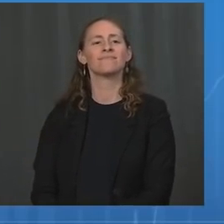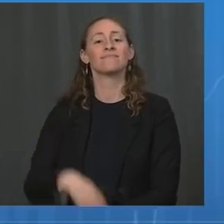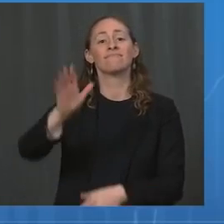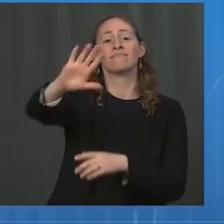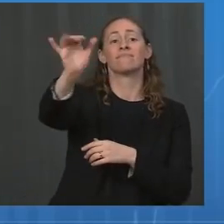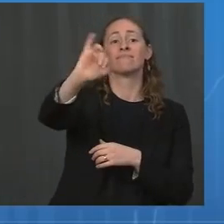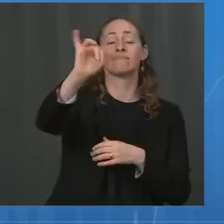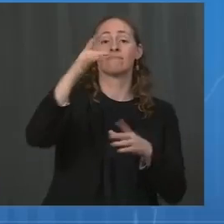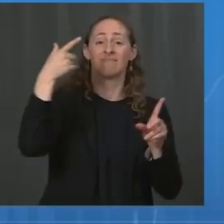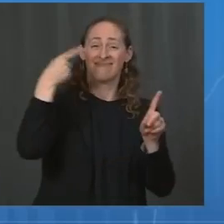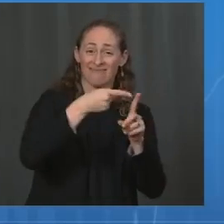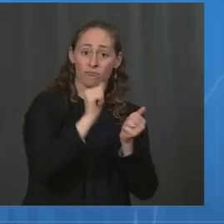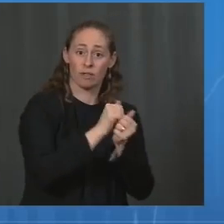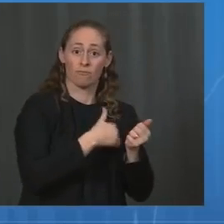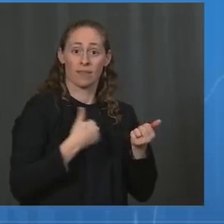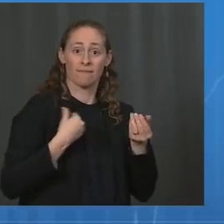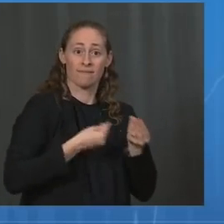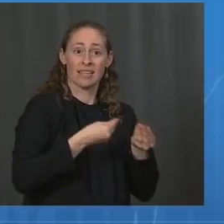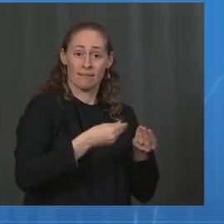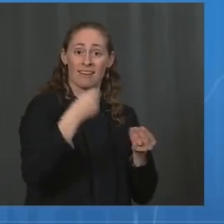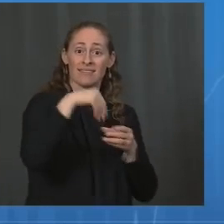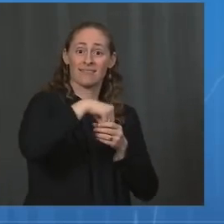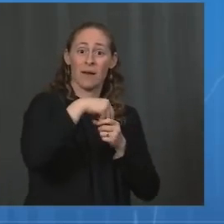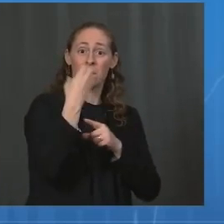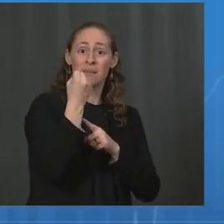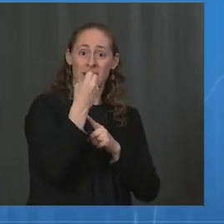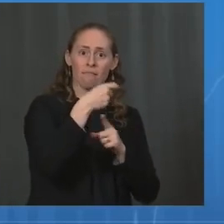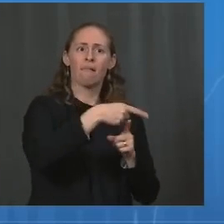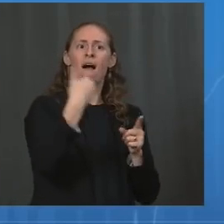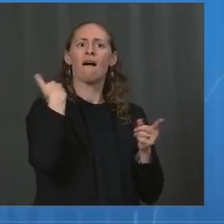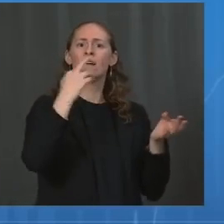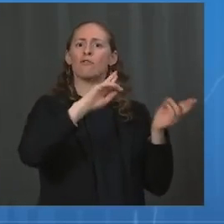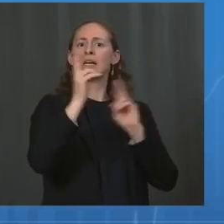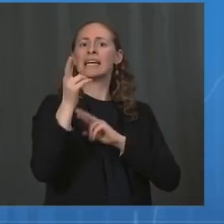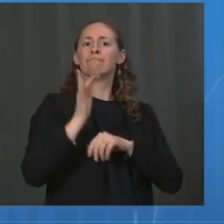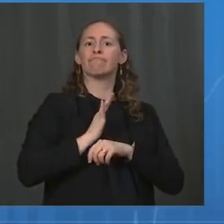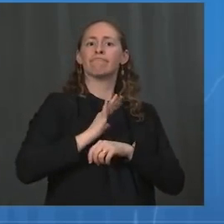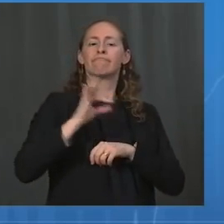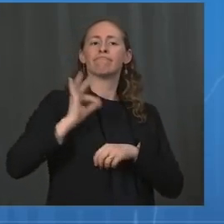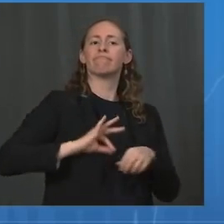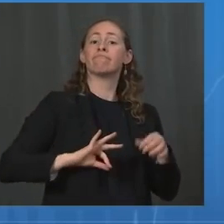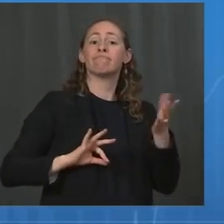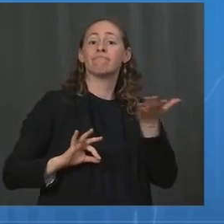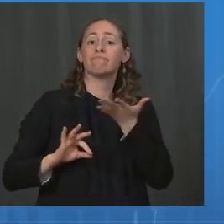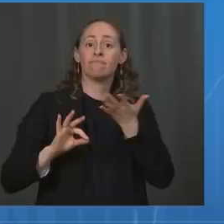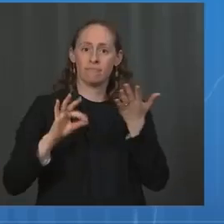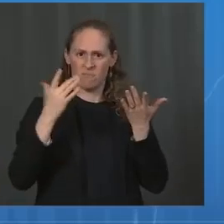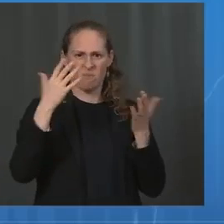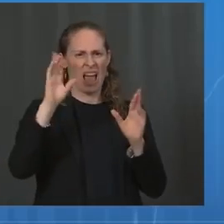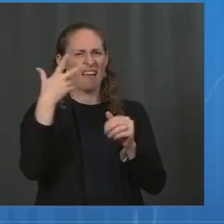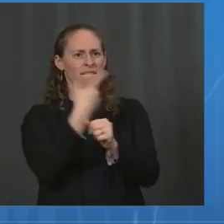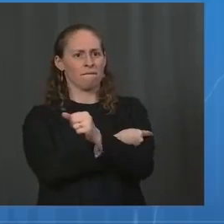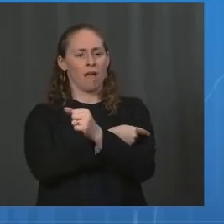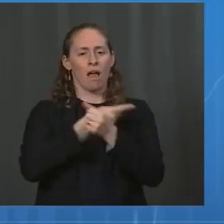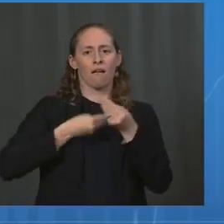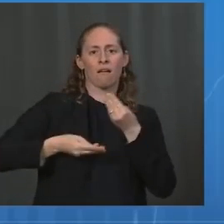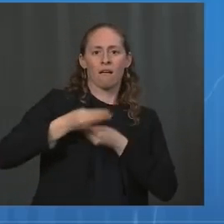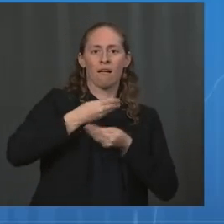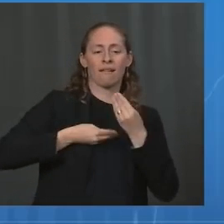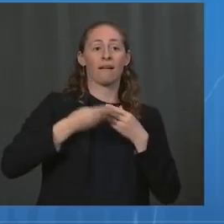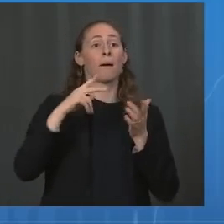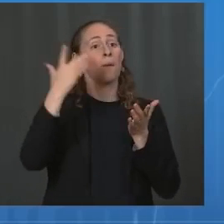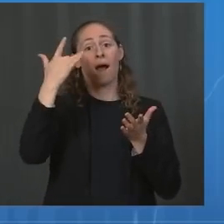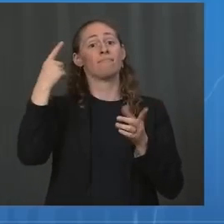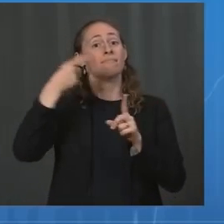advantage of getting a pregnant woman vaccinated is that when that woman breastfeeds, it passes by passive